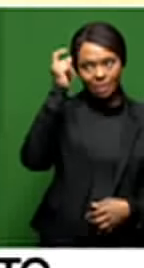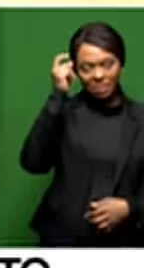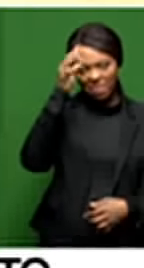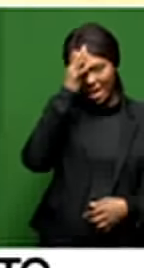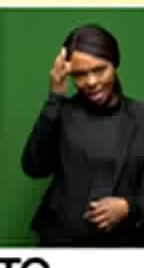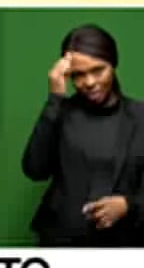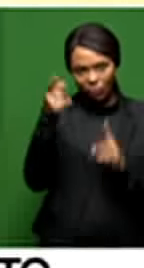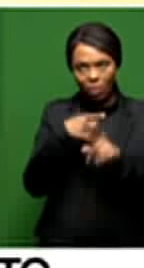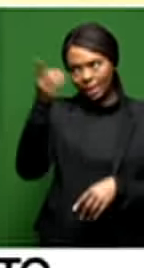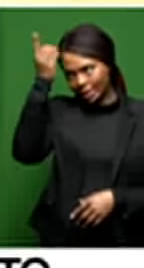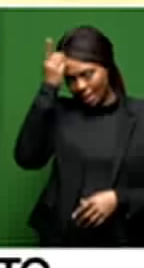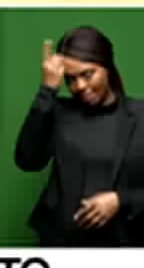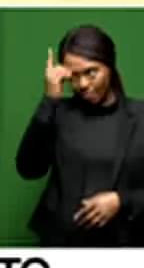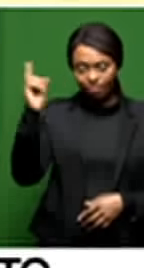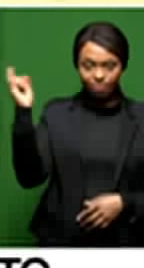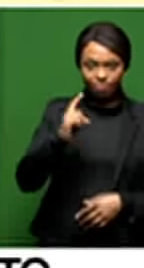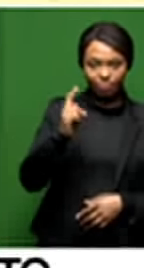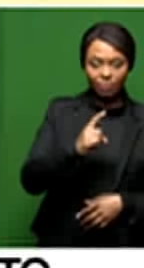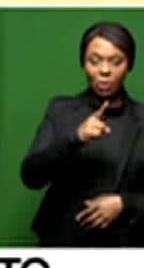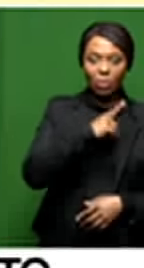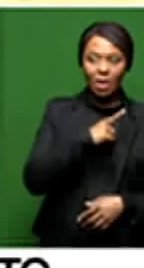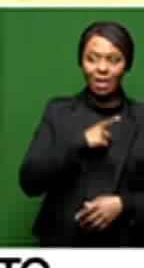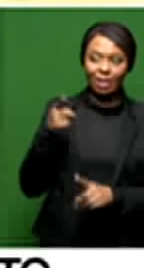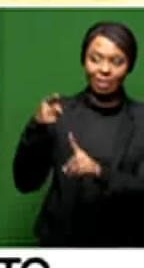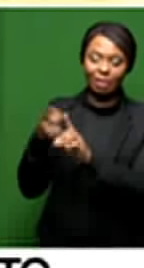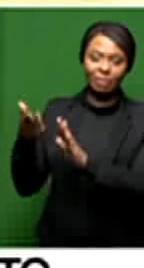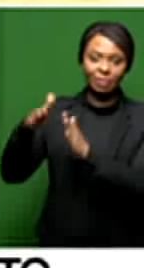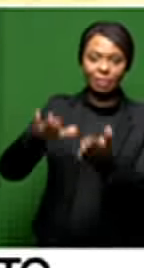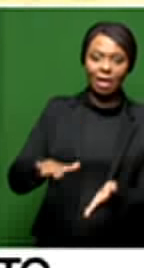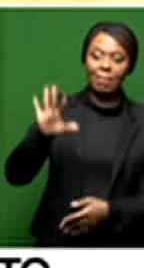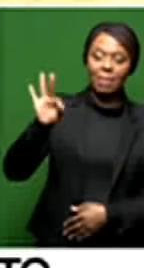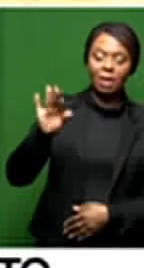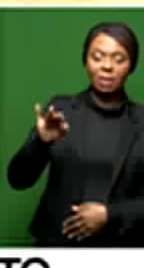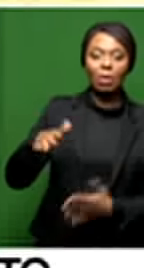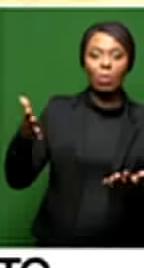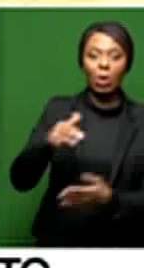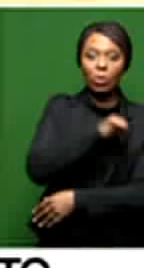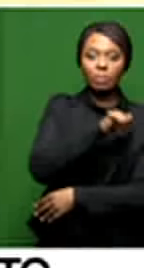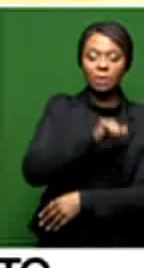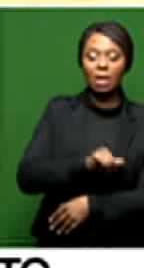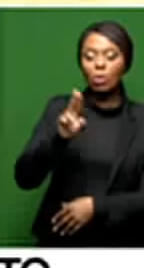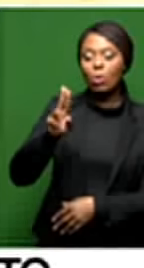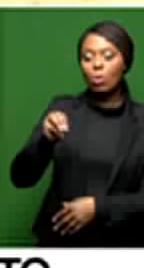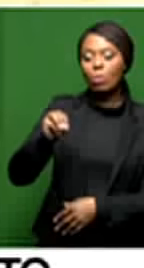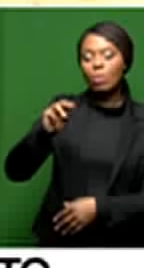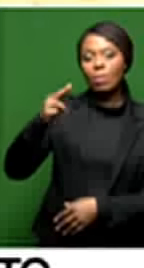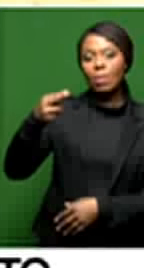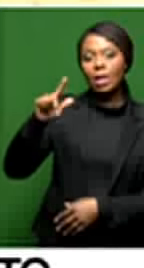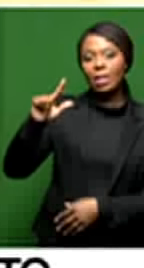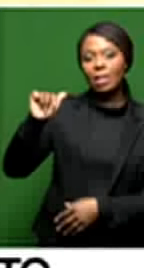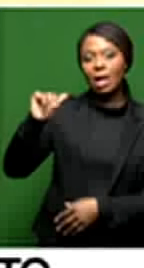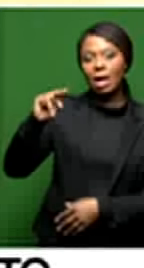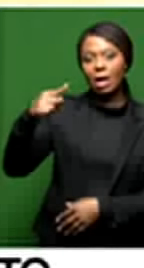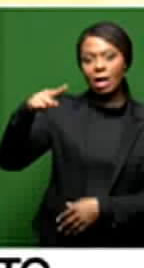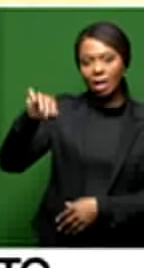from Durban. As you said, the introduction that she died on Monday at the Umhlanga Hospital. Family members, as well